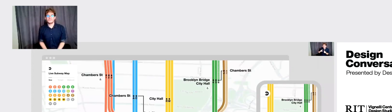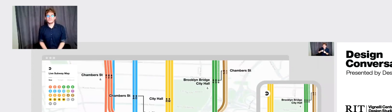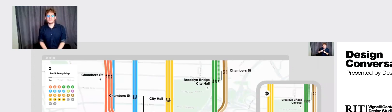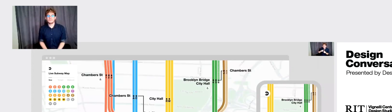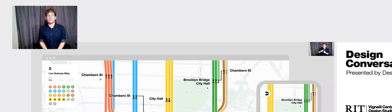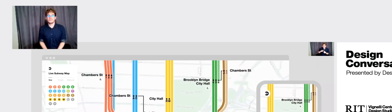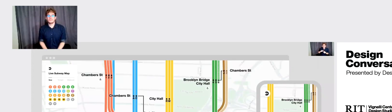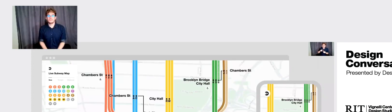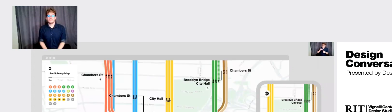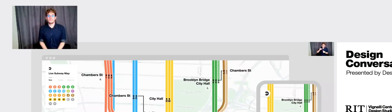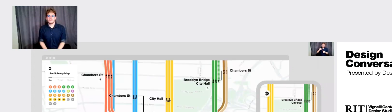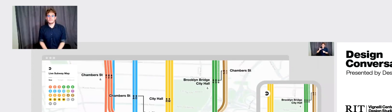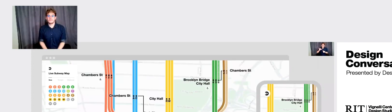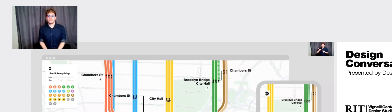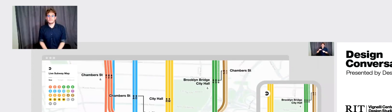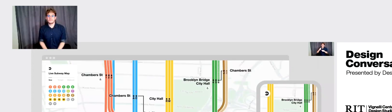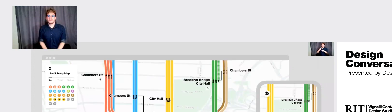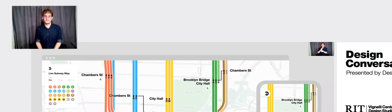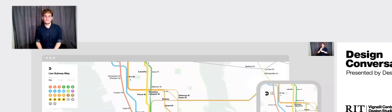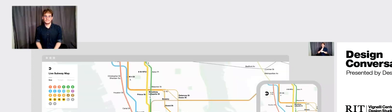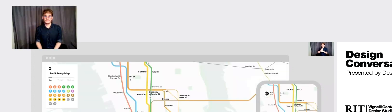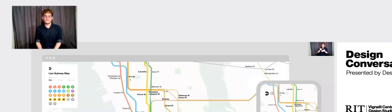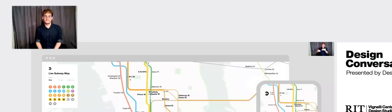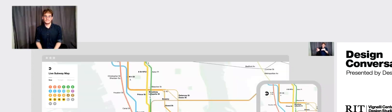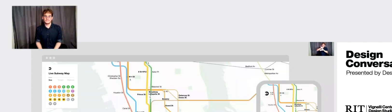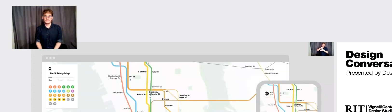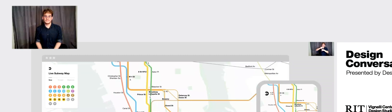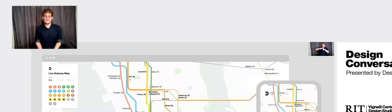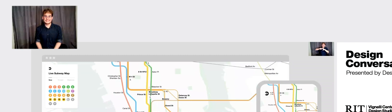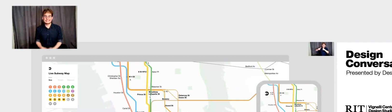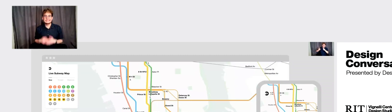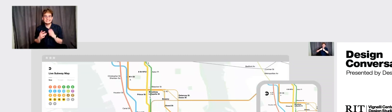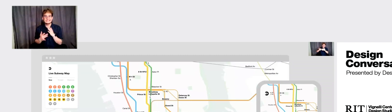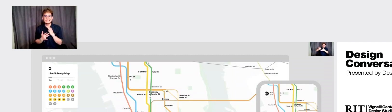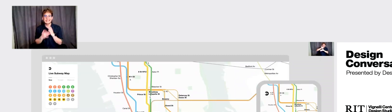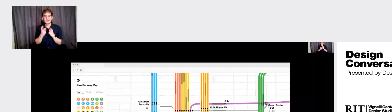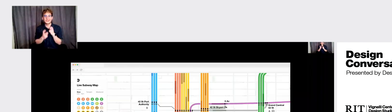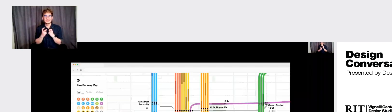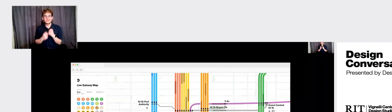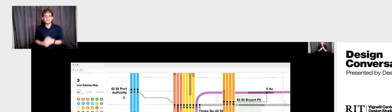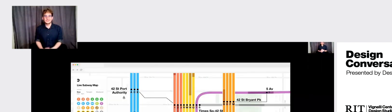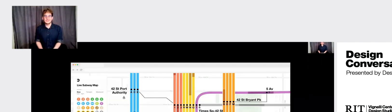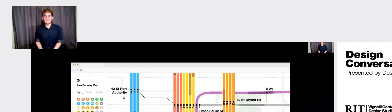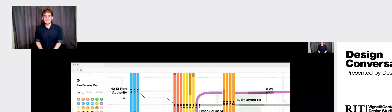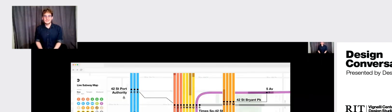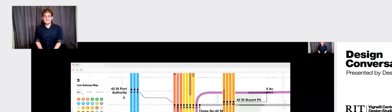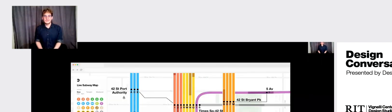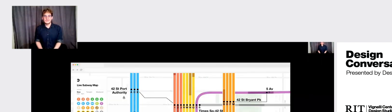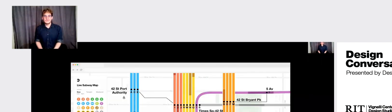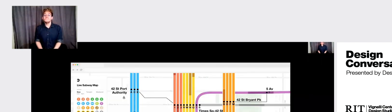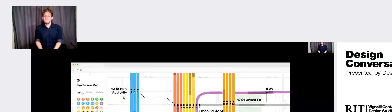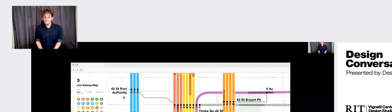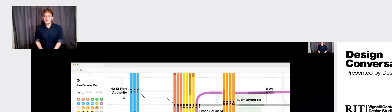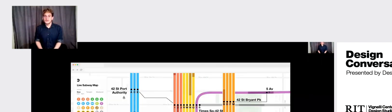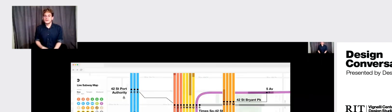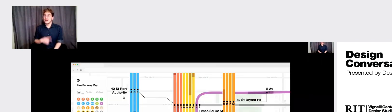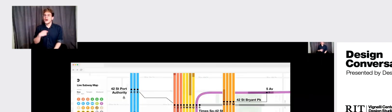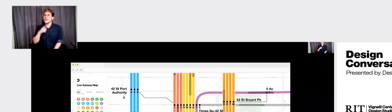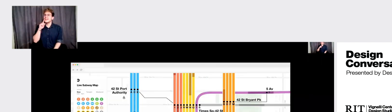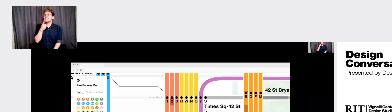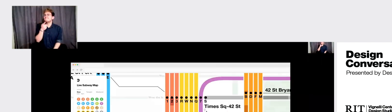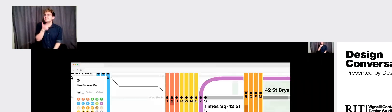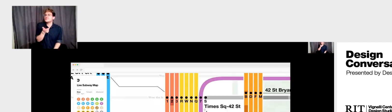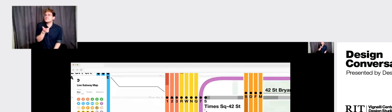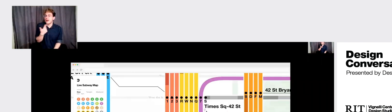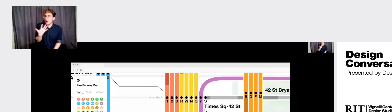then, uh, we're having some technical issues here, but anyways, so this is something that I thought was, is interesting